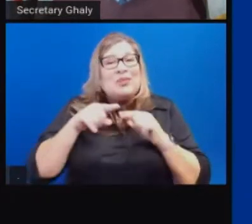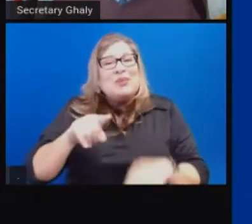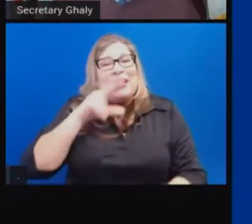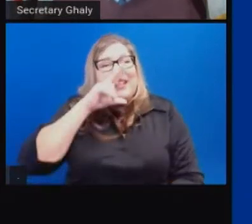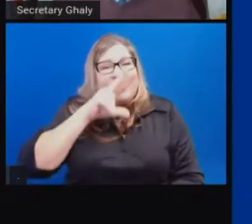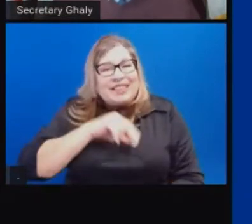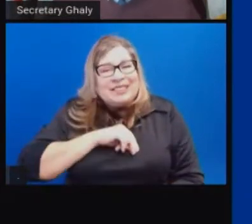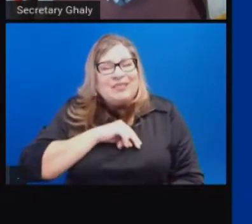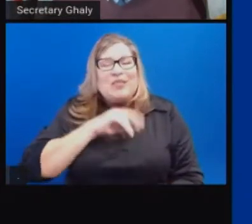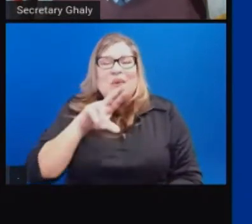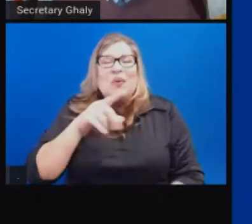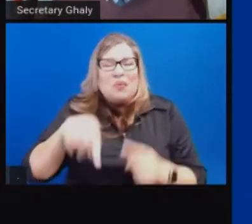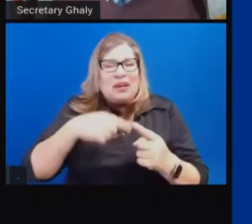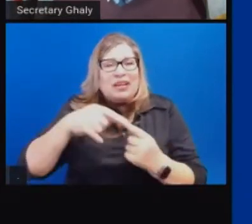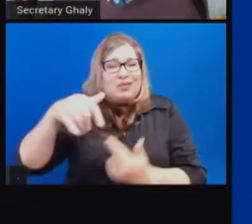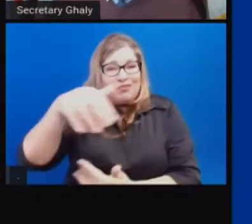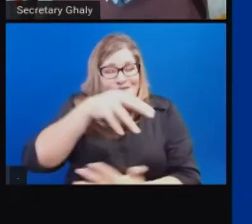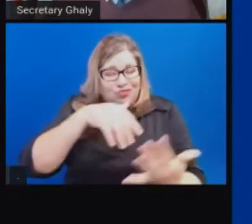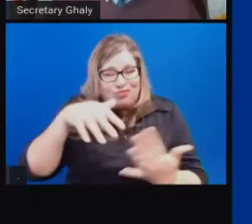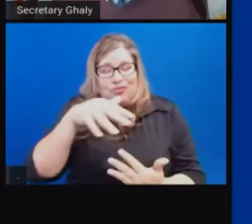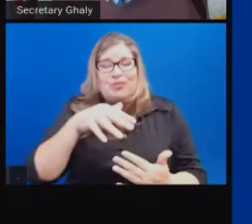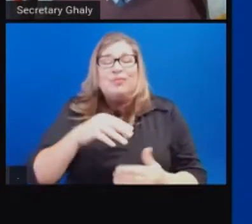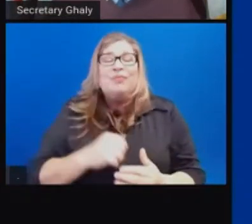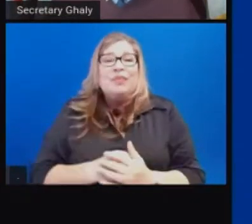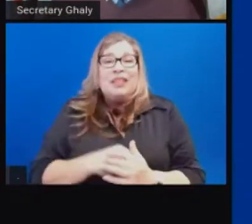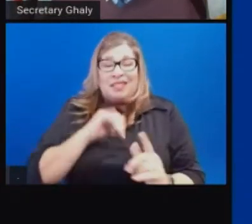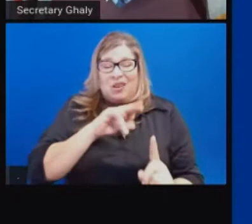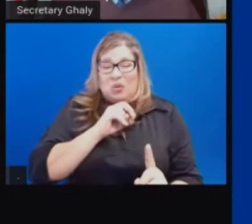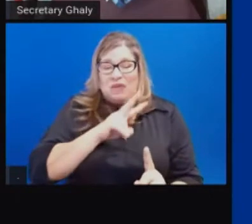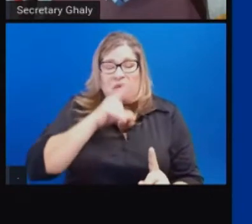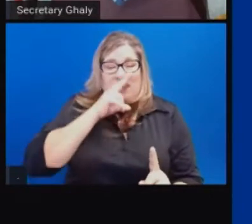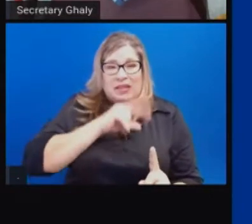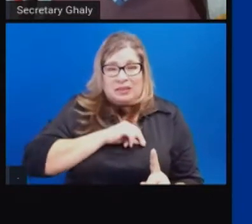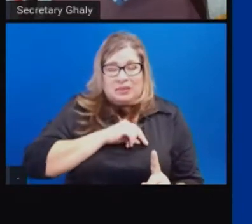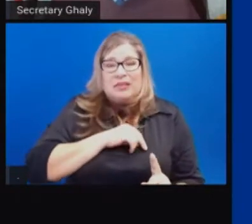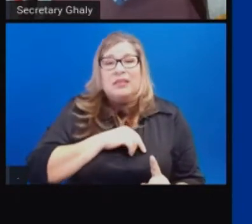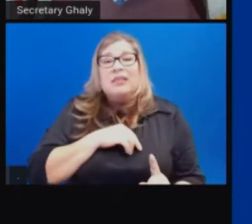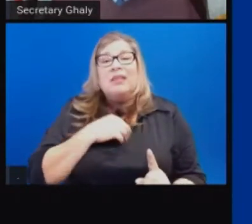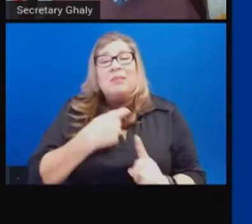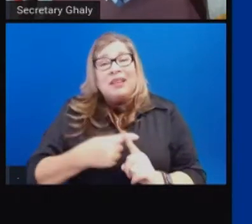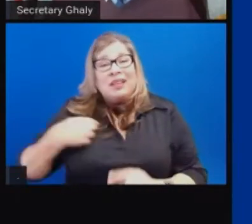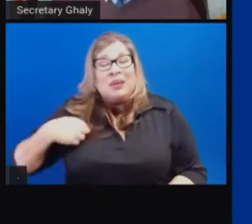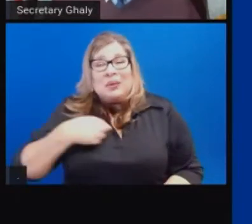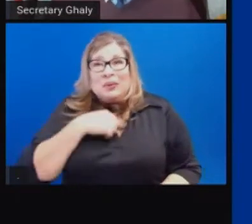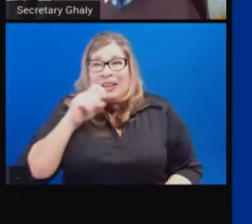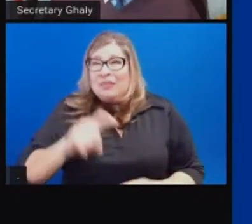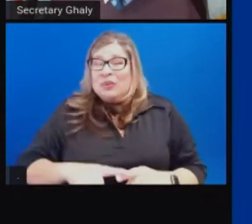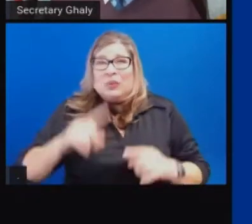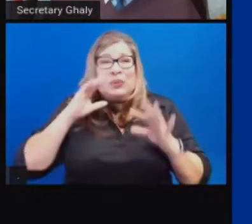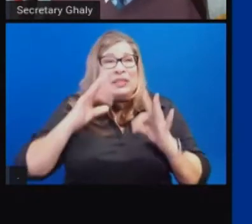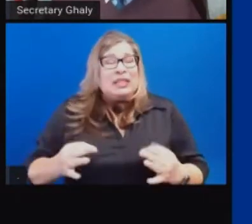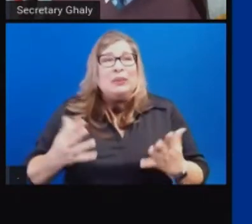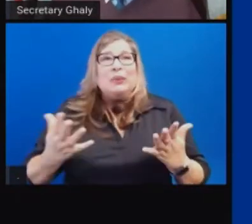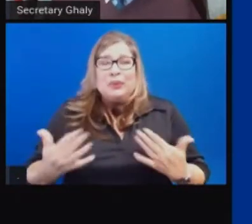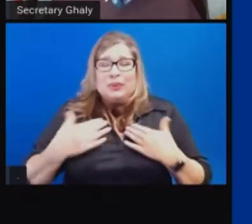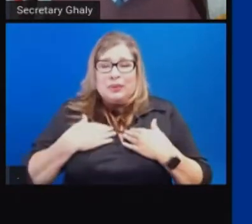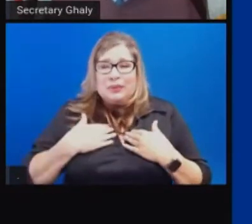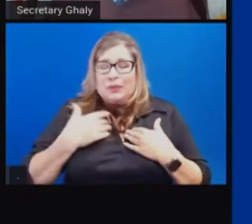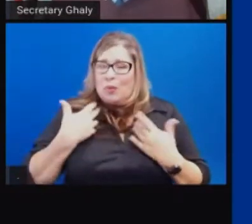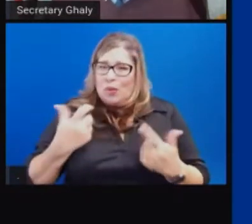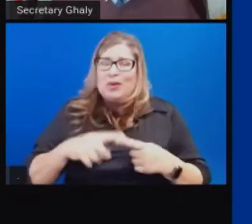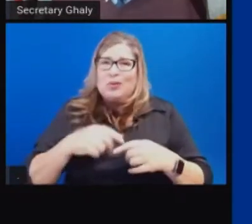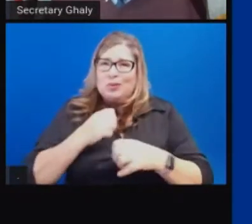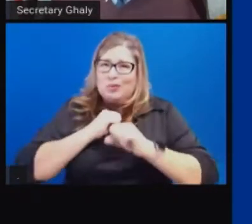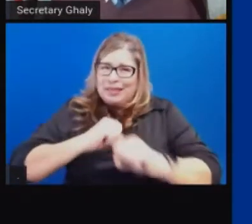period. And then frankly, making some hard decisions, I know I made them, to not mix with our families,